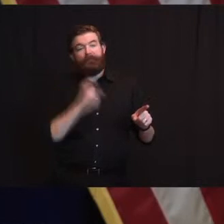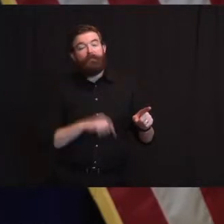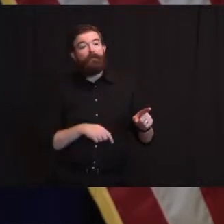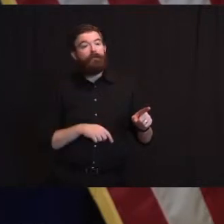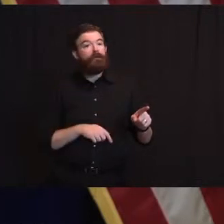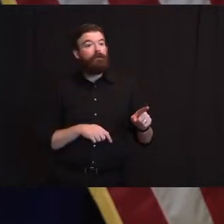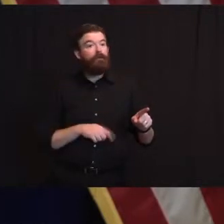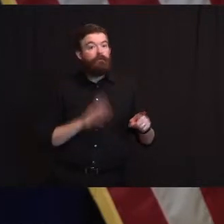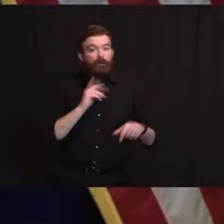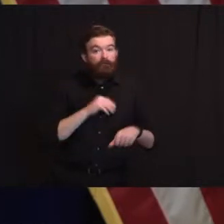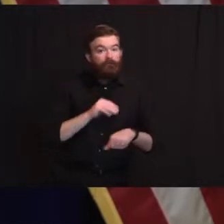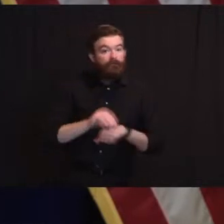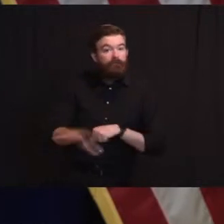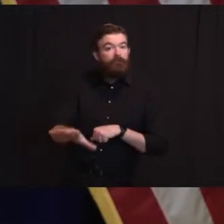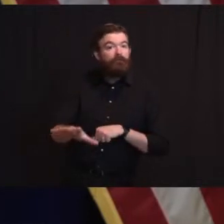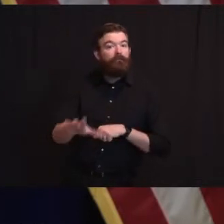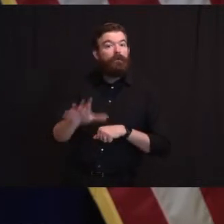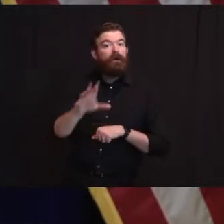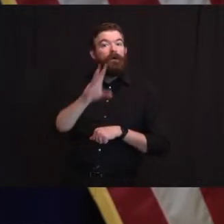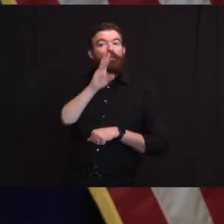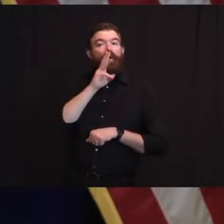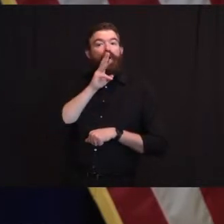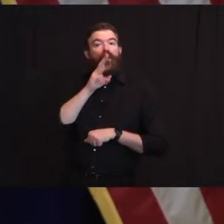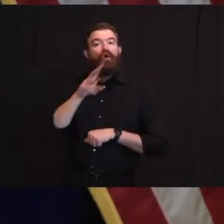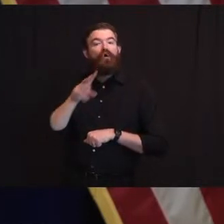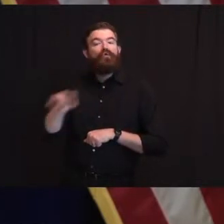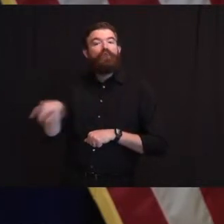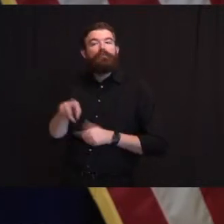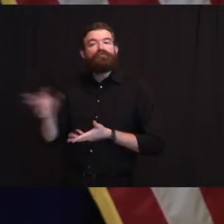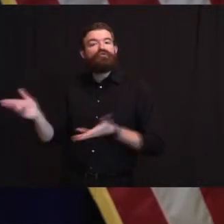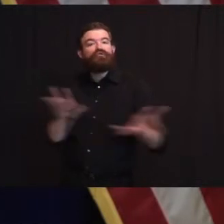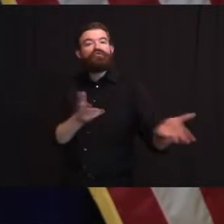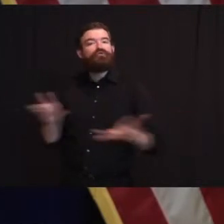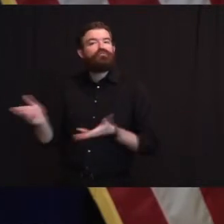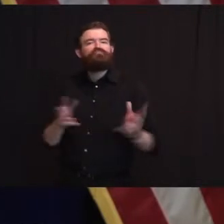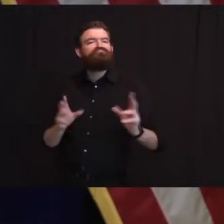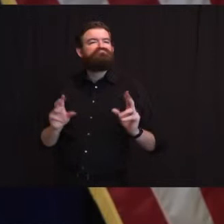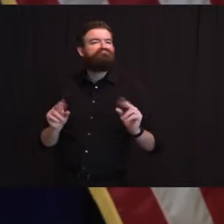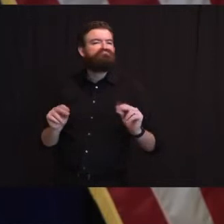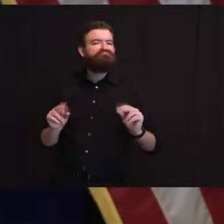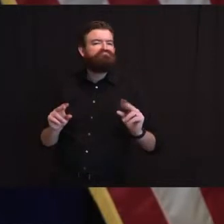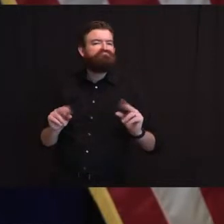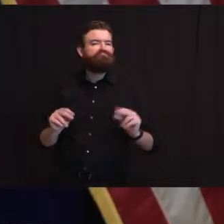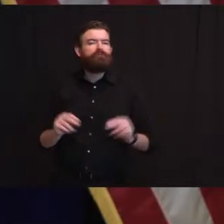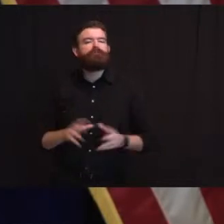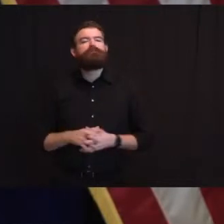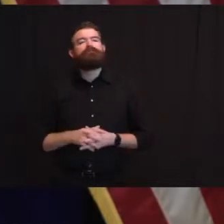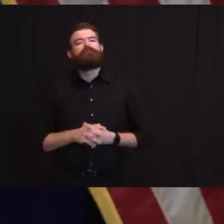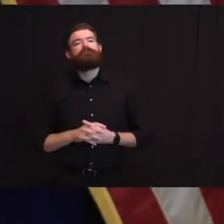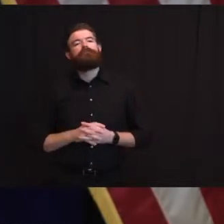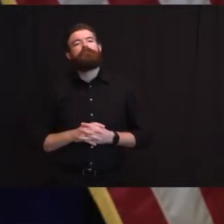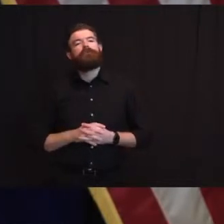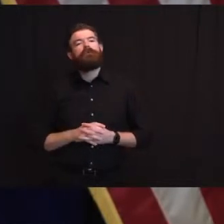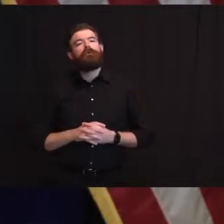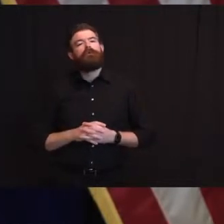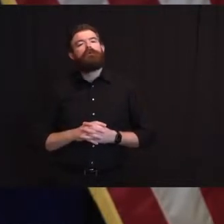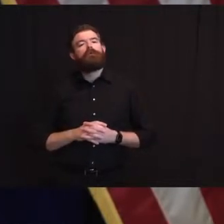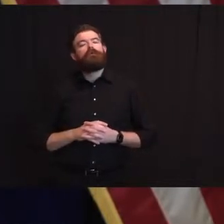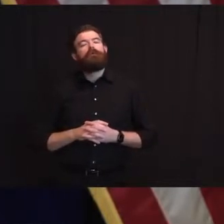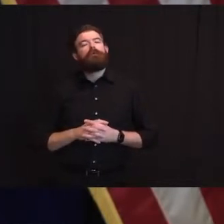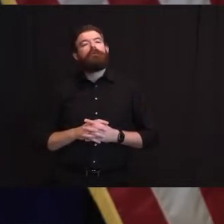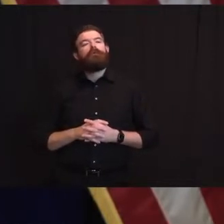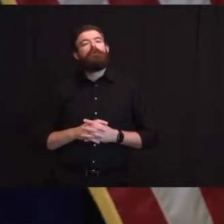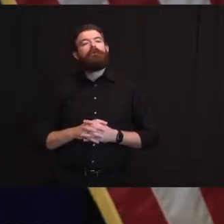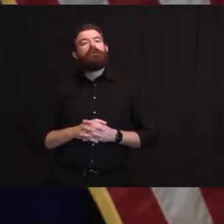the waterway there. And as far as more postmortem on the weather, in that overnight from Christmas Eve to